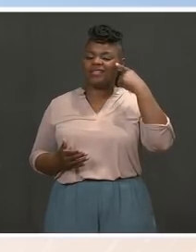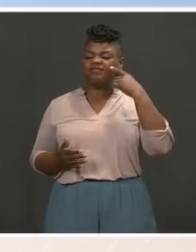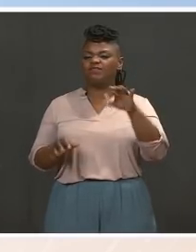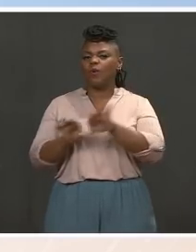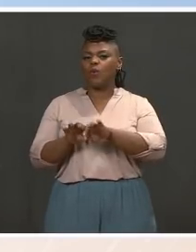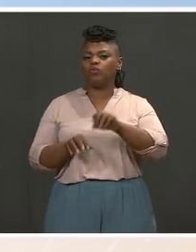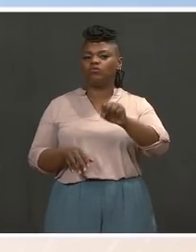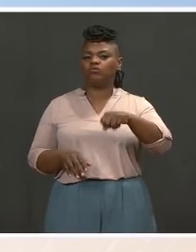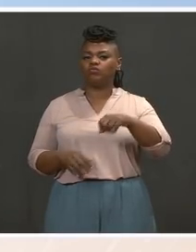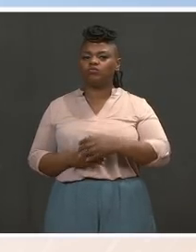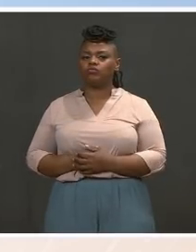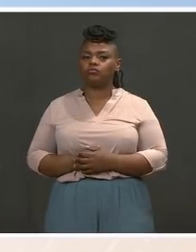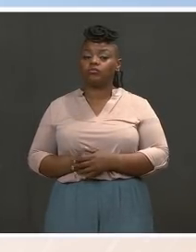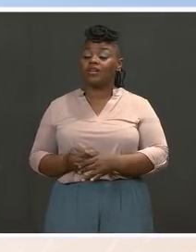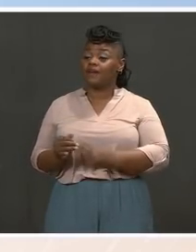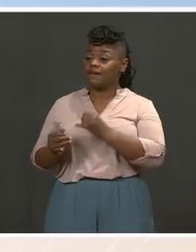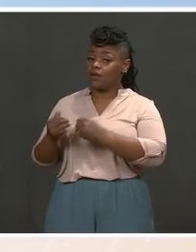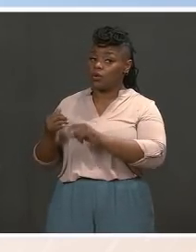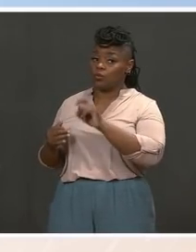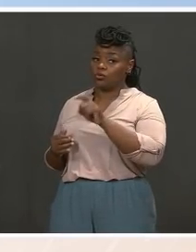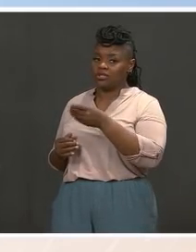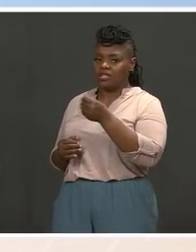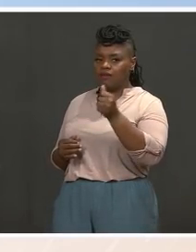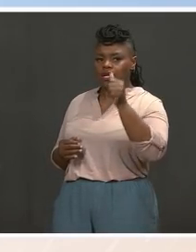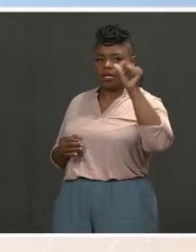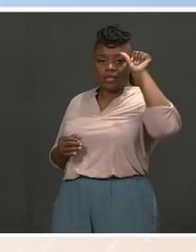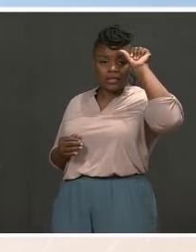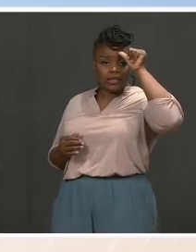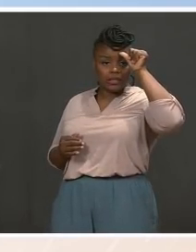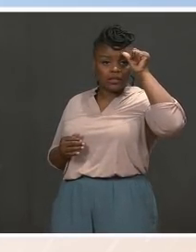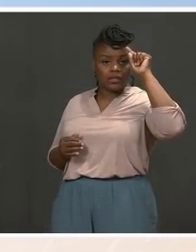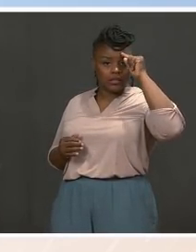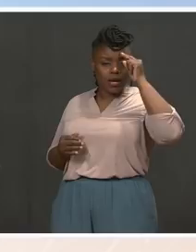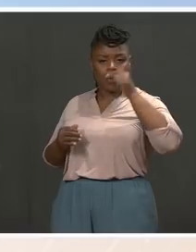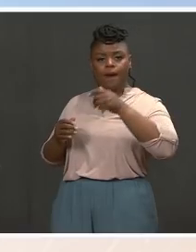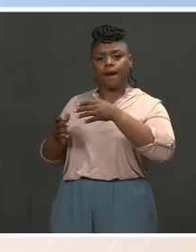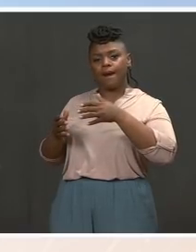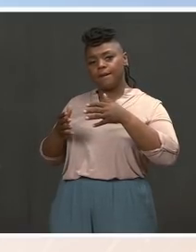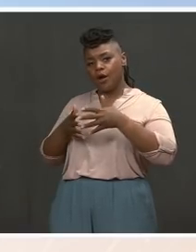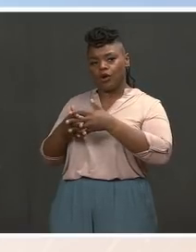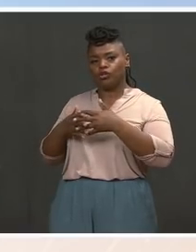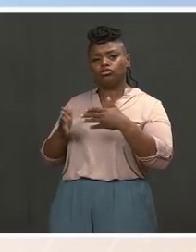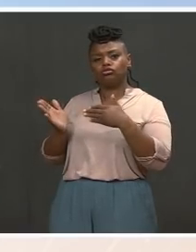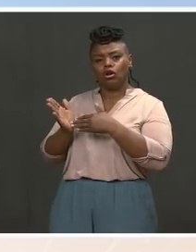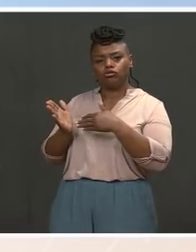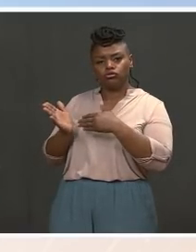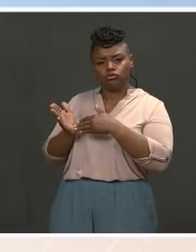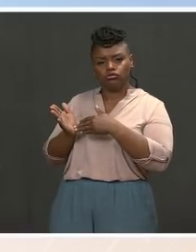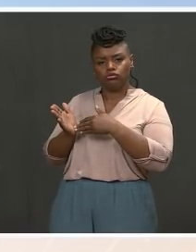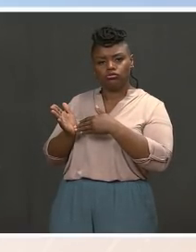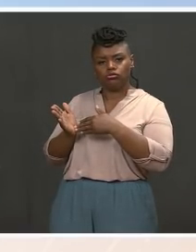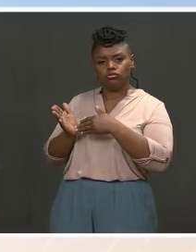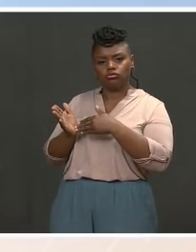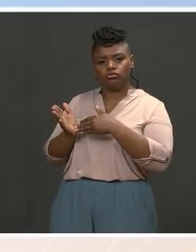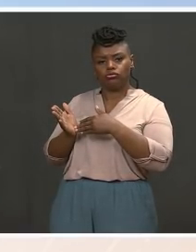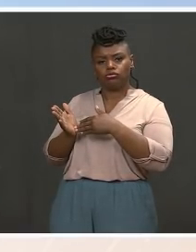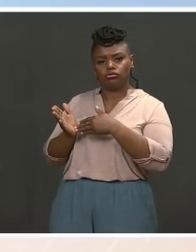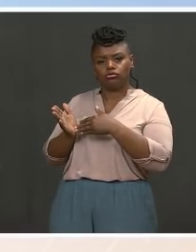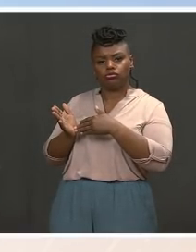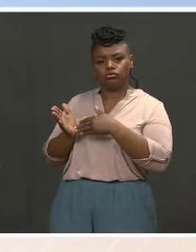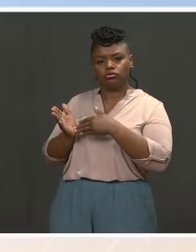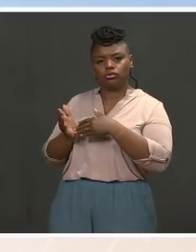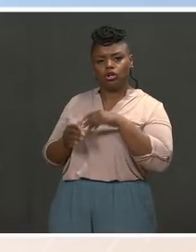final one. A number of Indian American doctors whose job is to treat patients during this COVID — COVID era, they are on the Hill